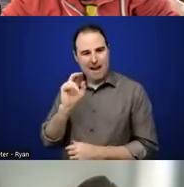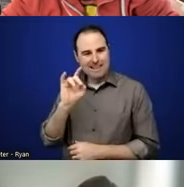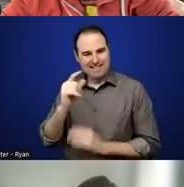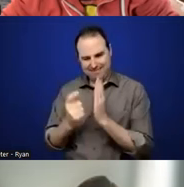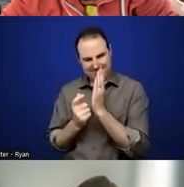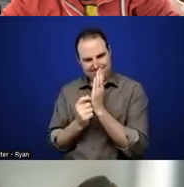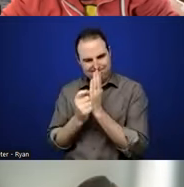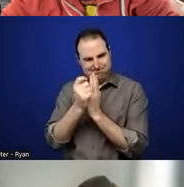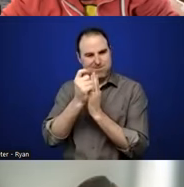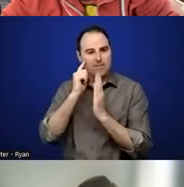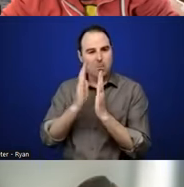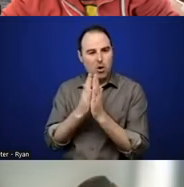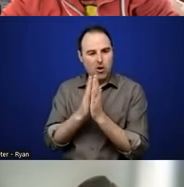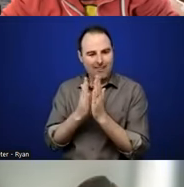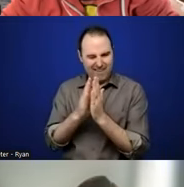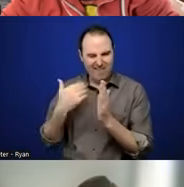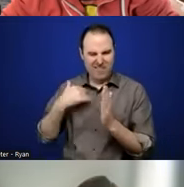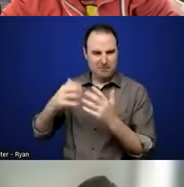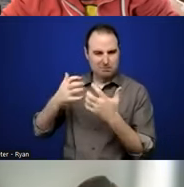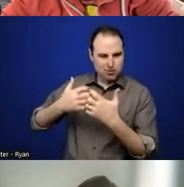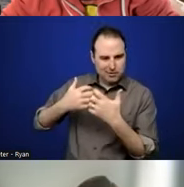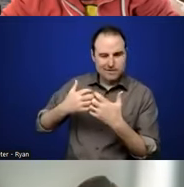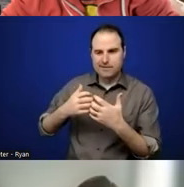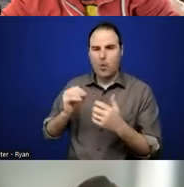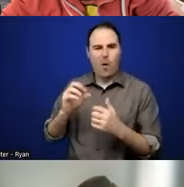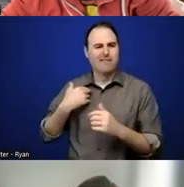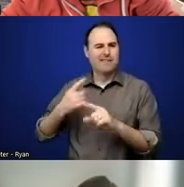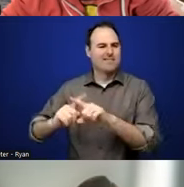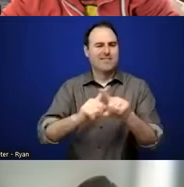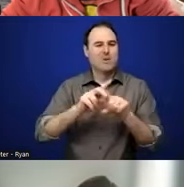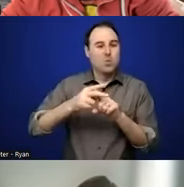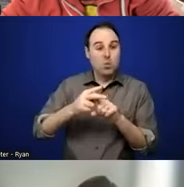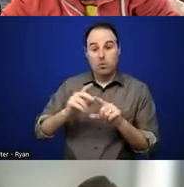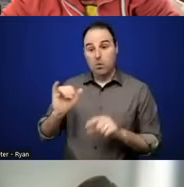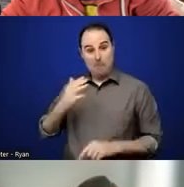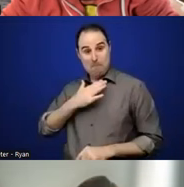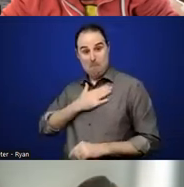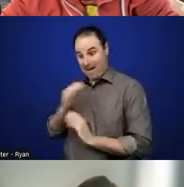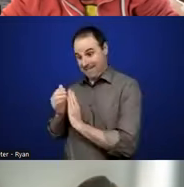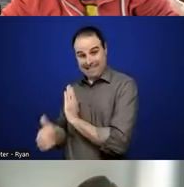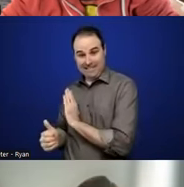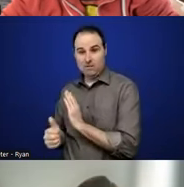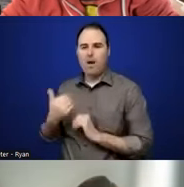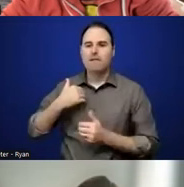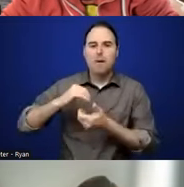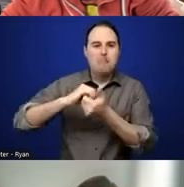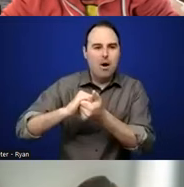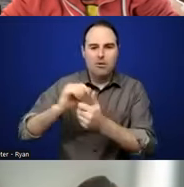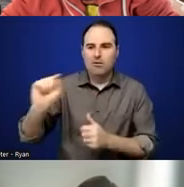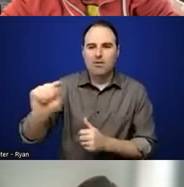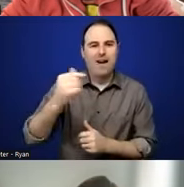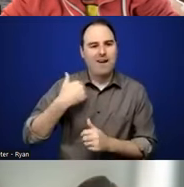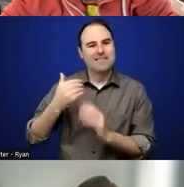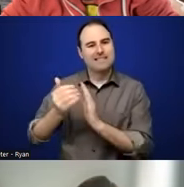then also then my expertise or individuals that I can partner with to bring their expertise to then figure out what we can do together. So for